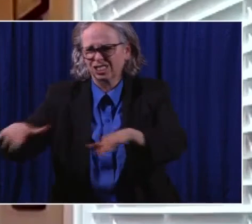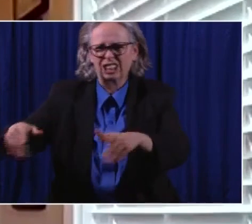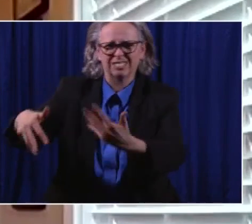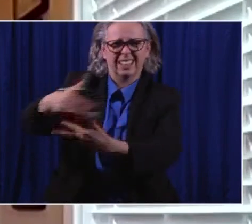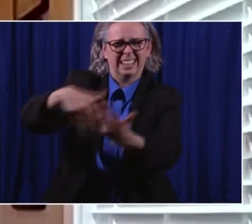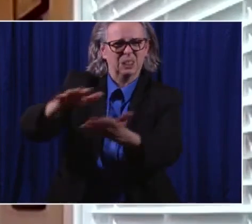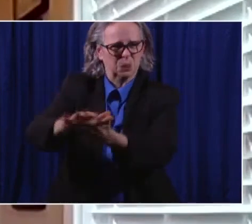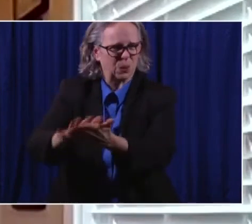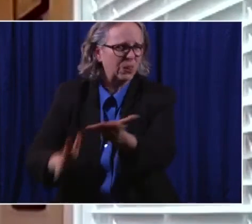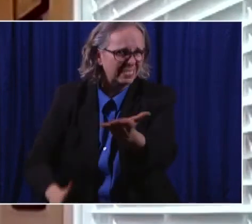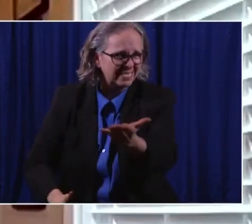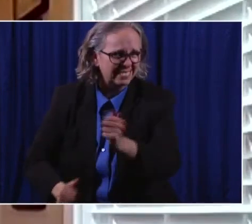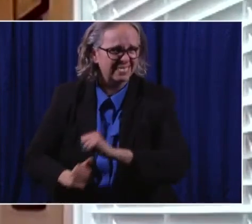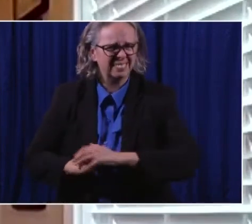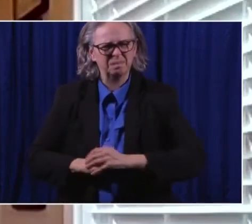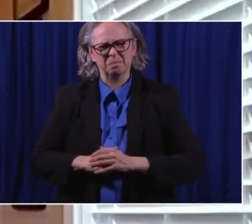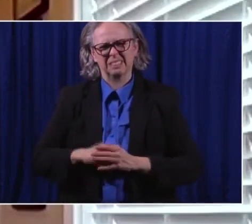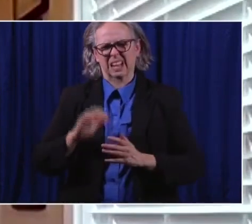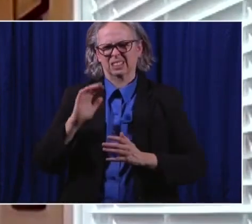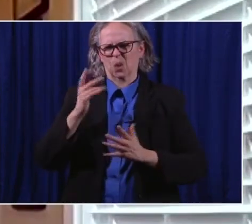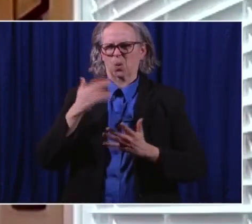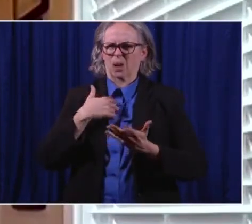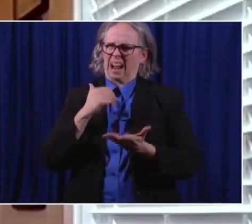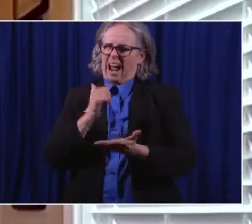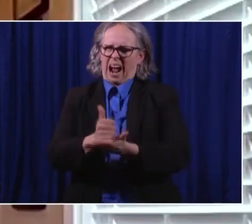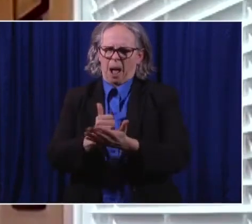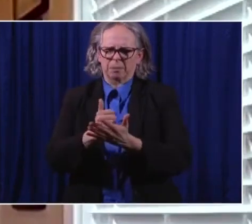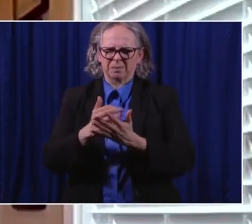the second half of the school year be a fresh start.